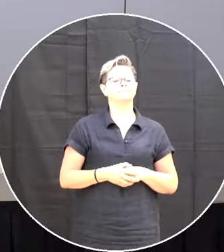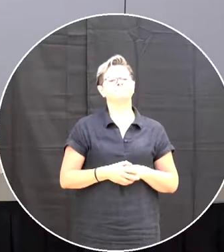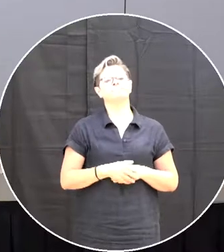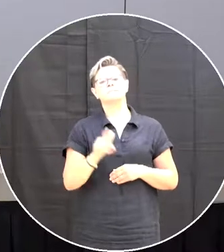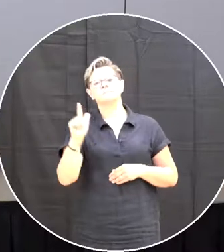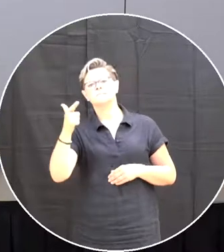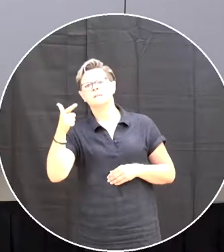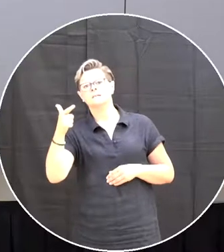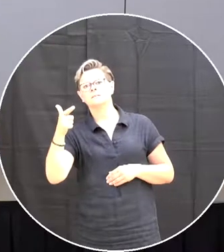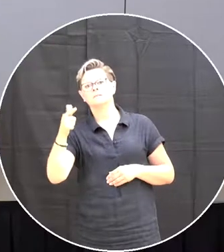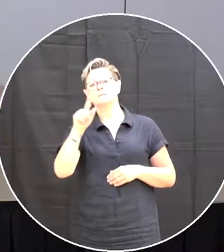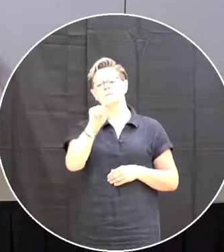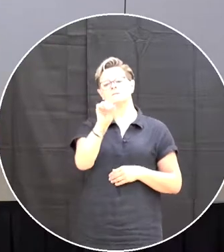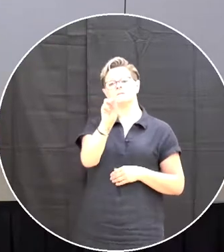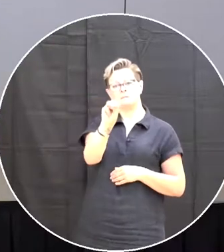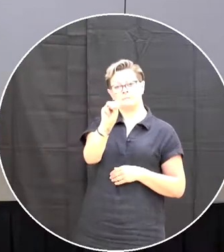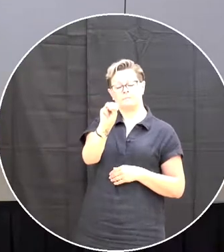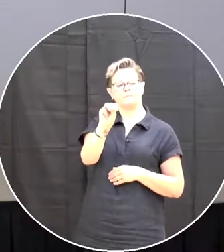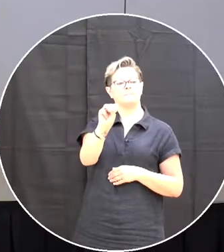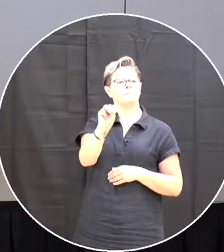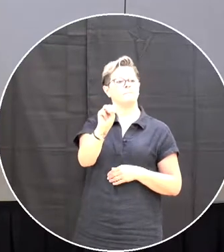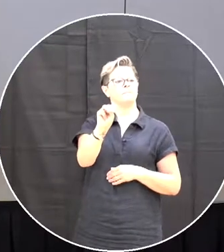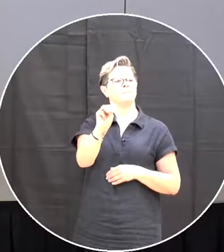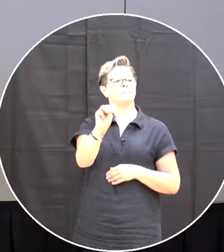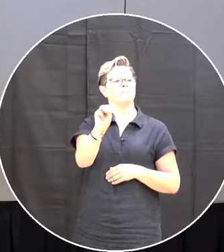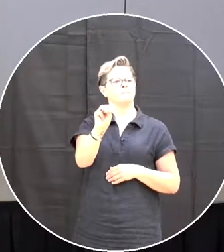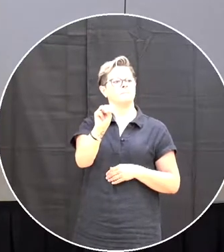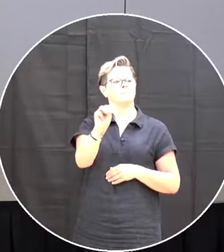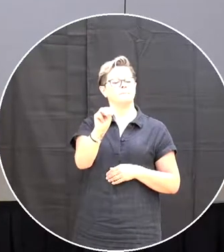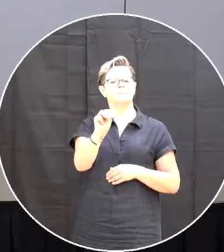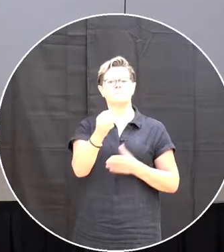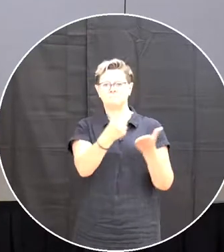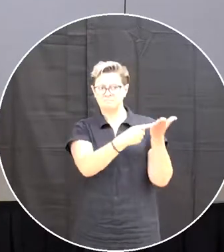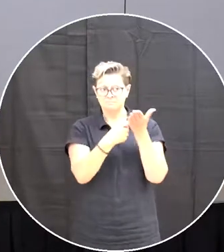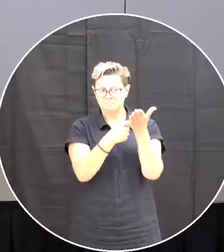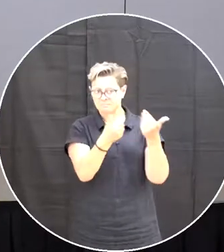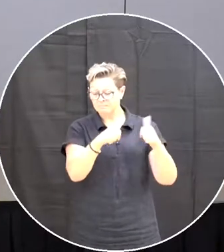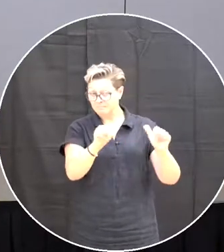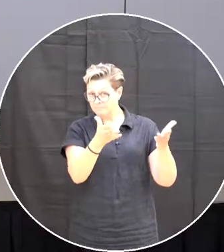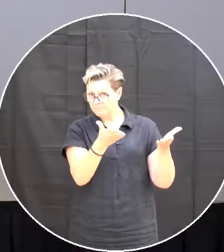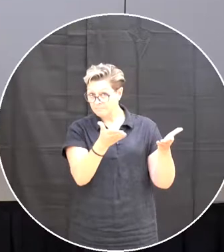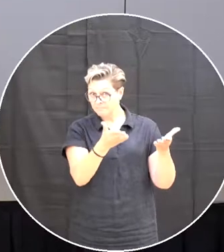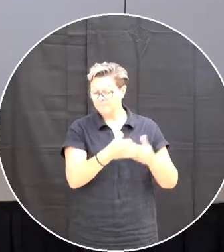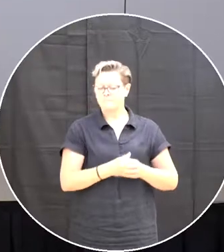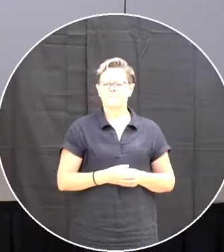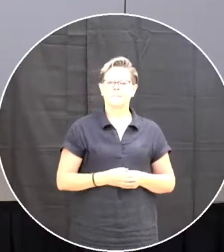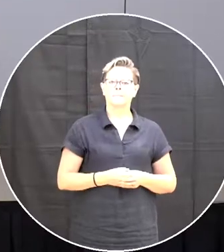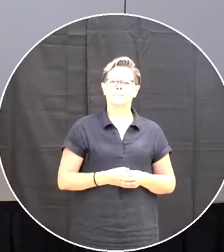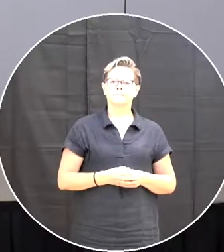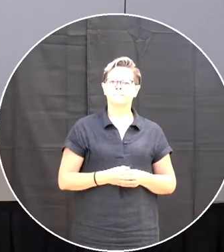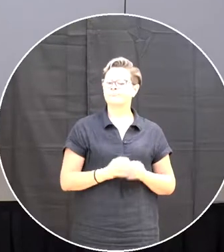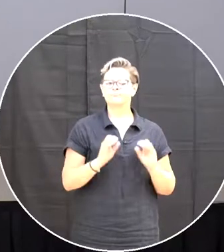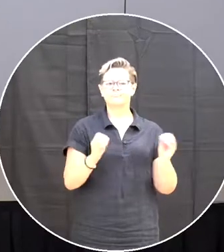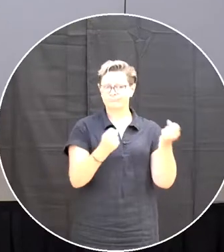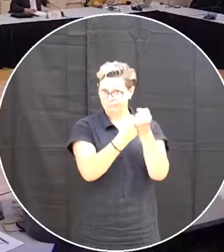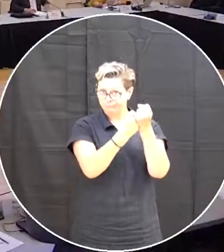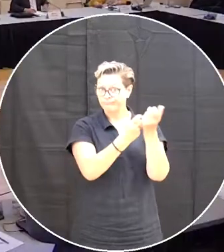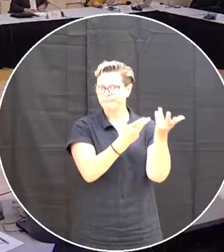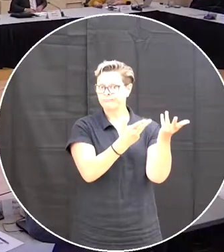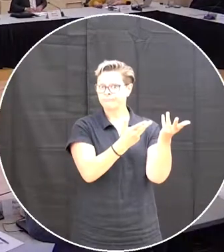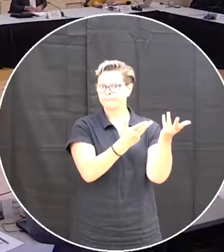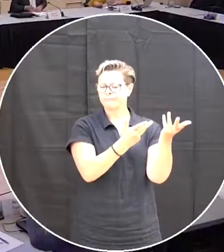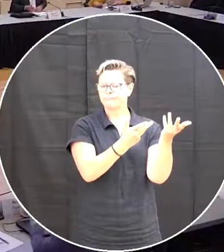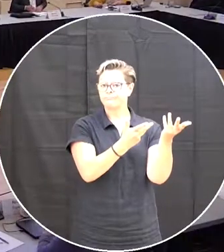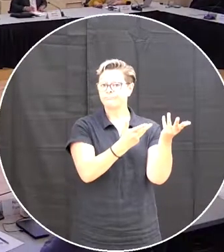a seconder for the most seconded by tom kennel trustee discussion hearing none all in favor aye